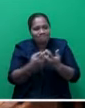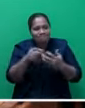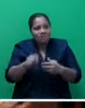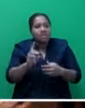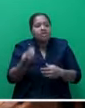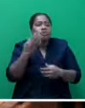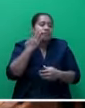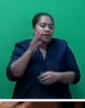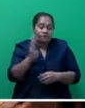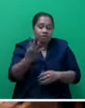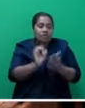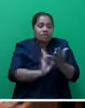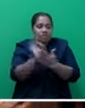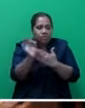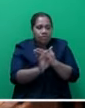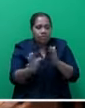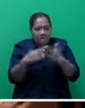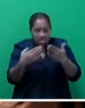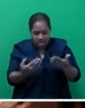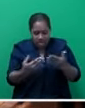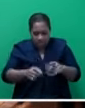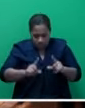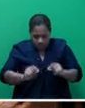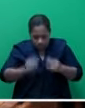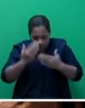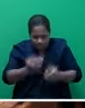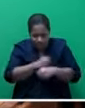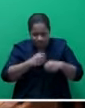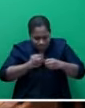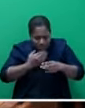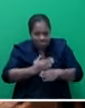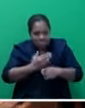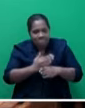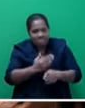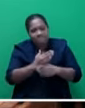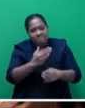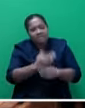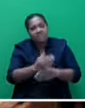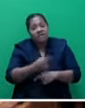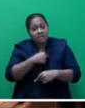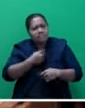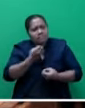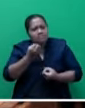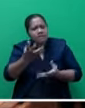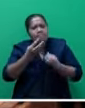of February. We are honouring our commitments, Mr. Speaker Sir. And if I may speak on this,